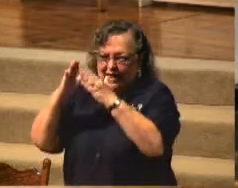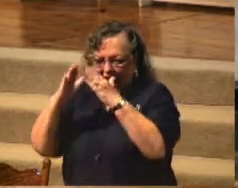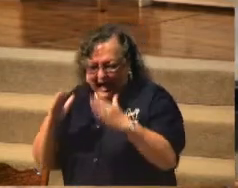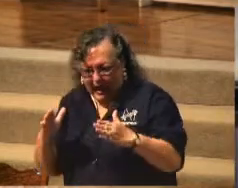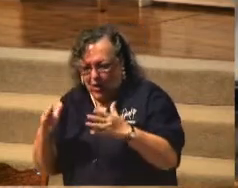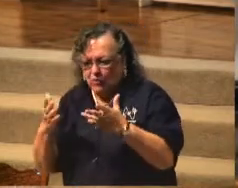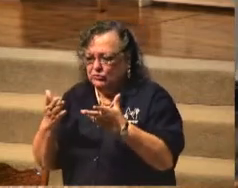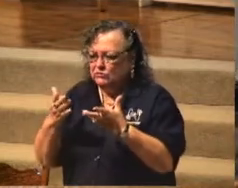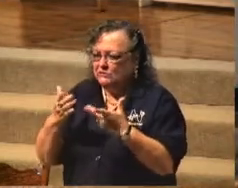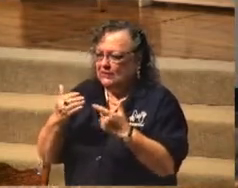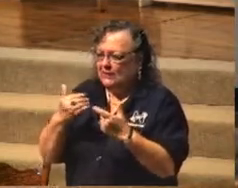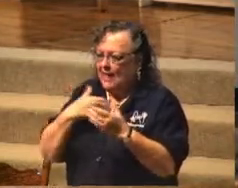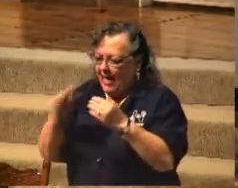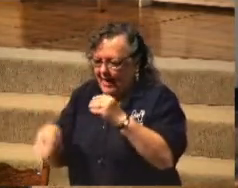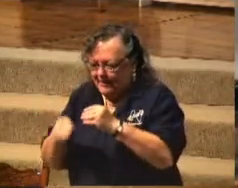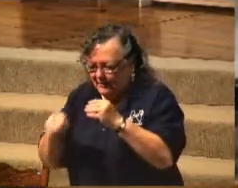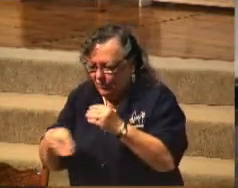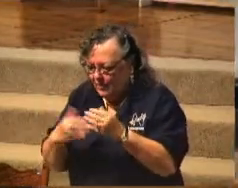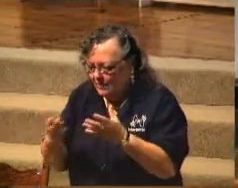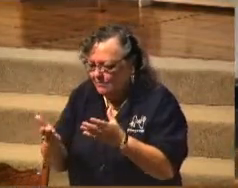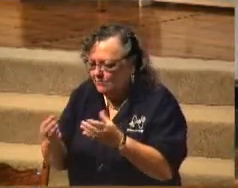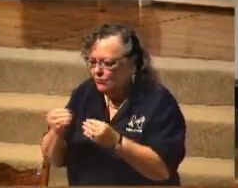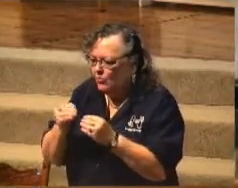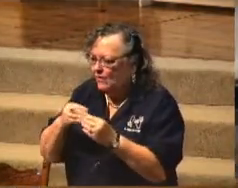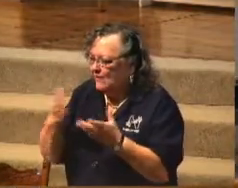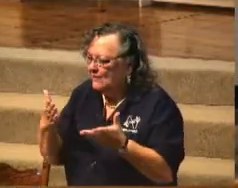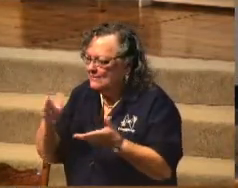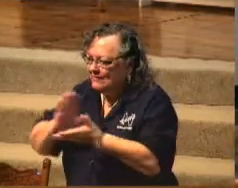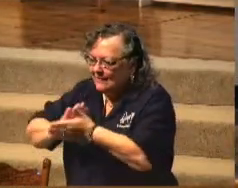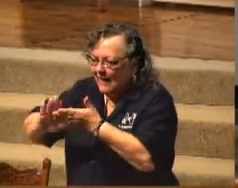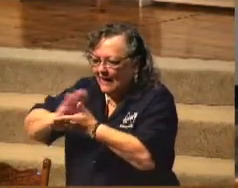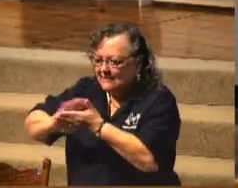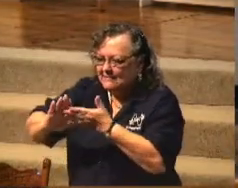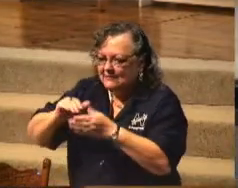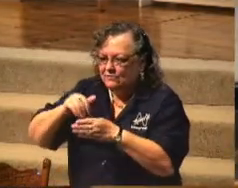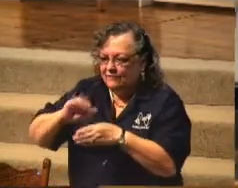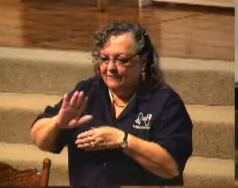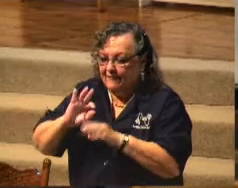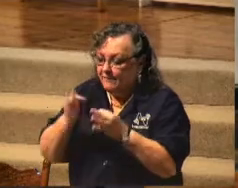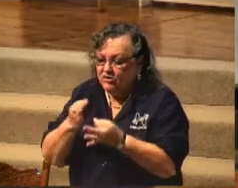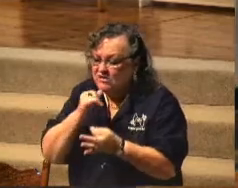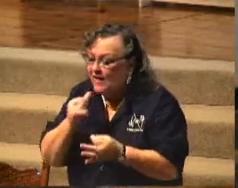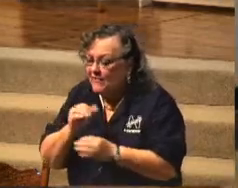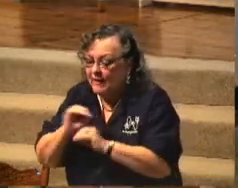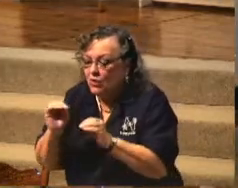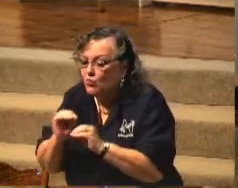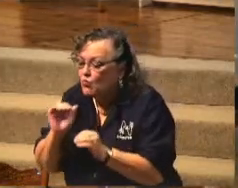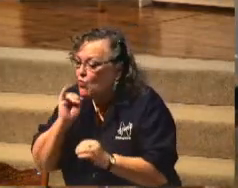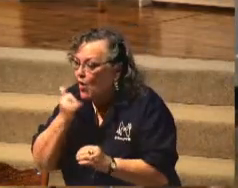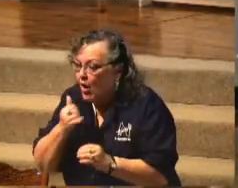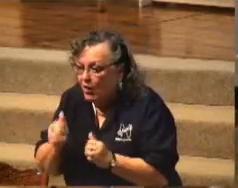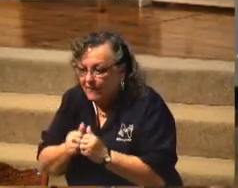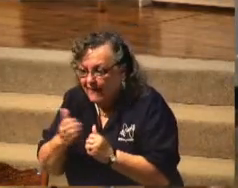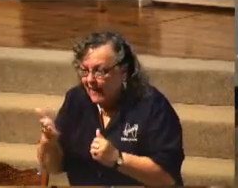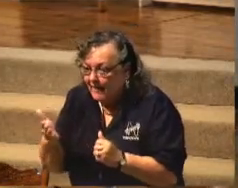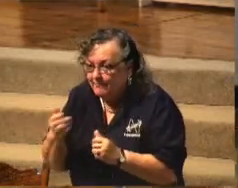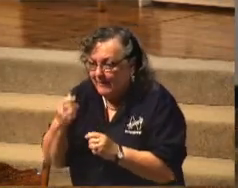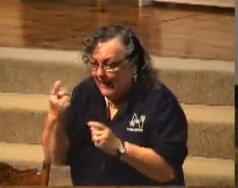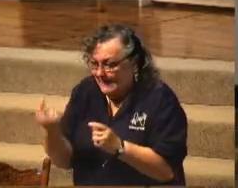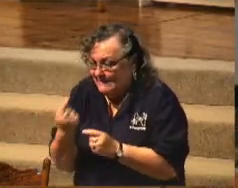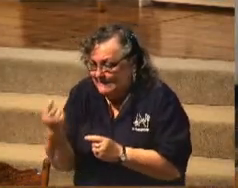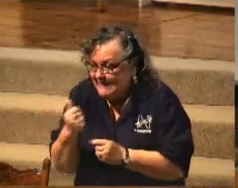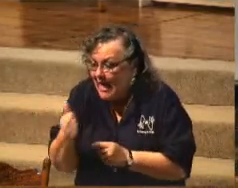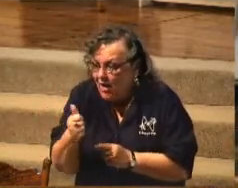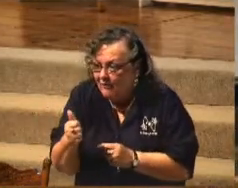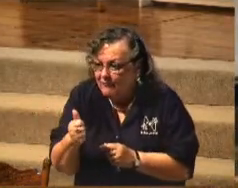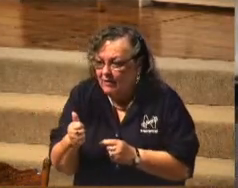adding on things and trying to make things as nice as possible to your family. There's nothing wrong with that in and of itself. It's not a sinful